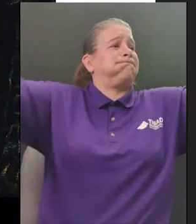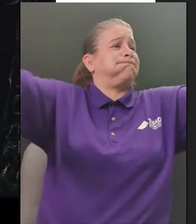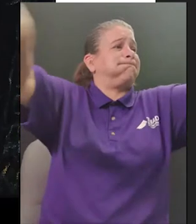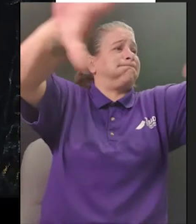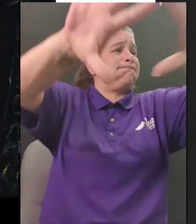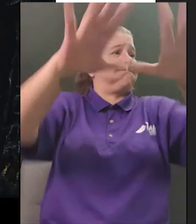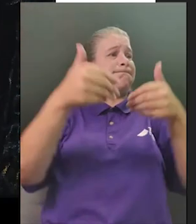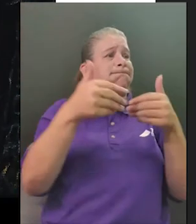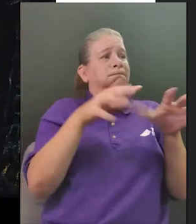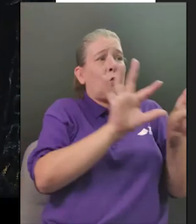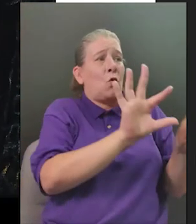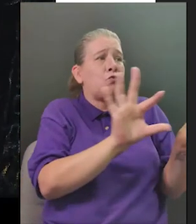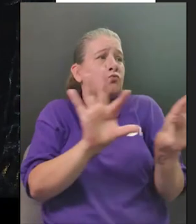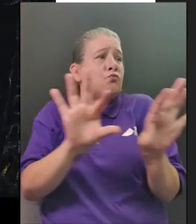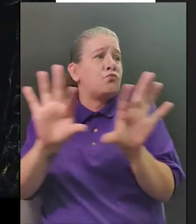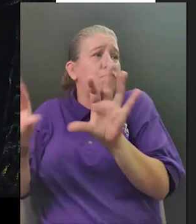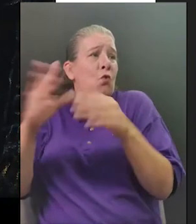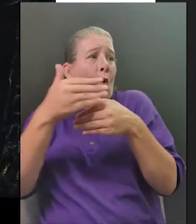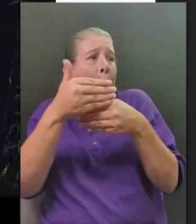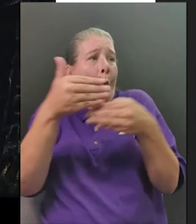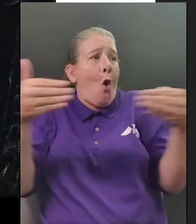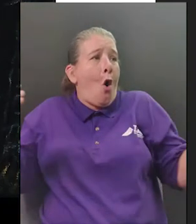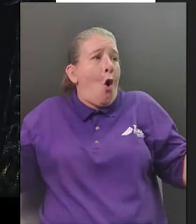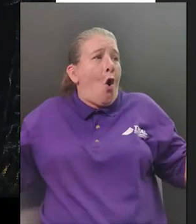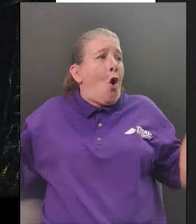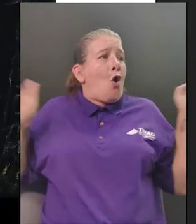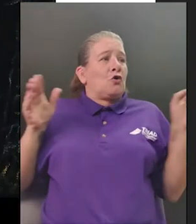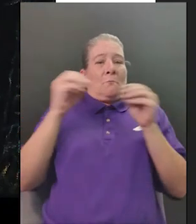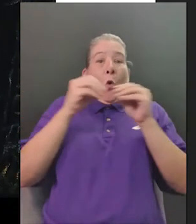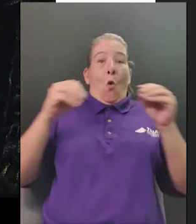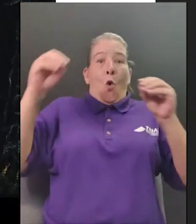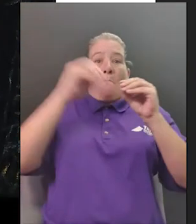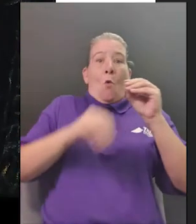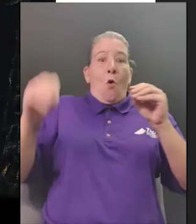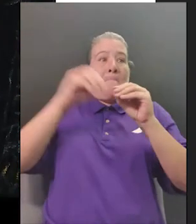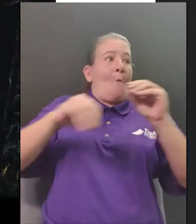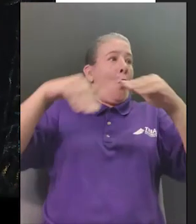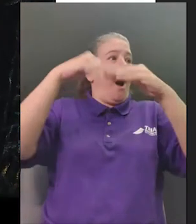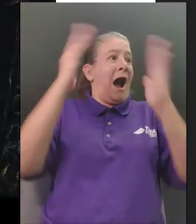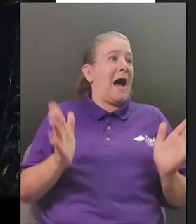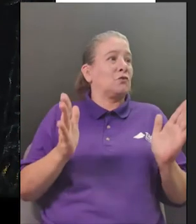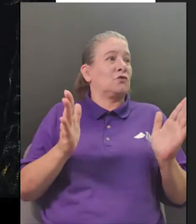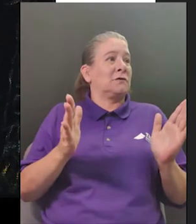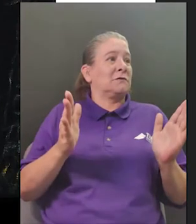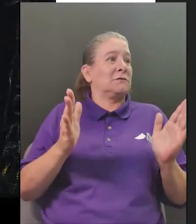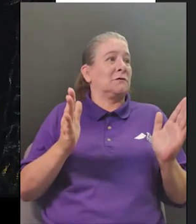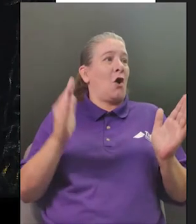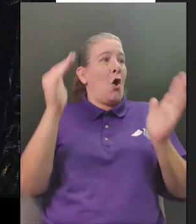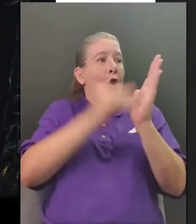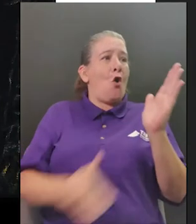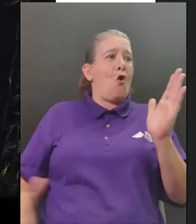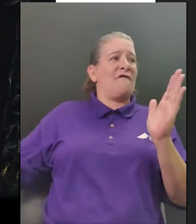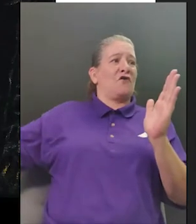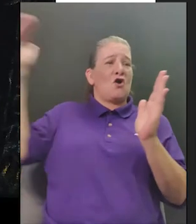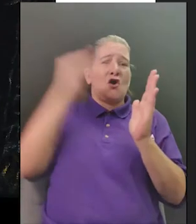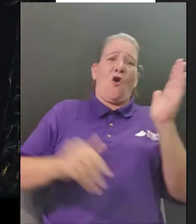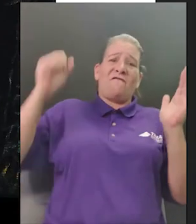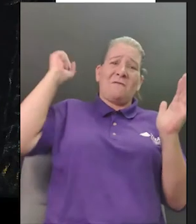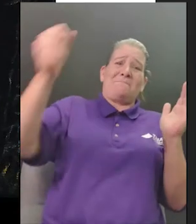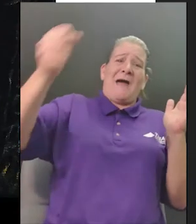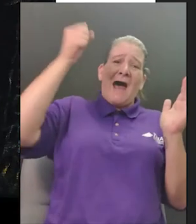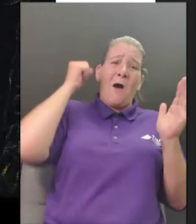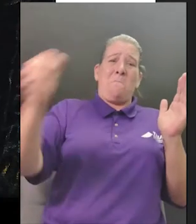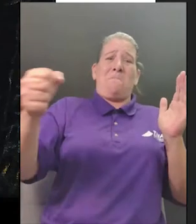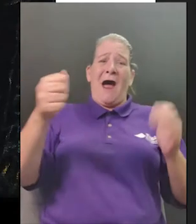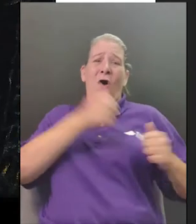more houses more appeared over and over sibyl cried out to the patriots hurry come master go to